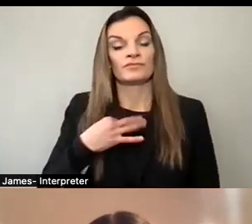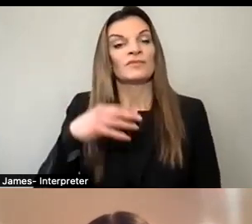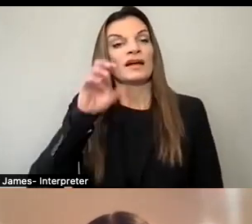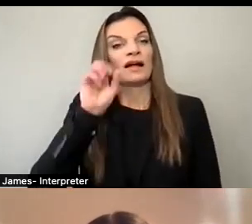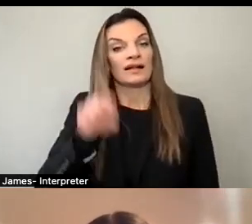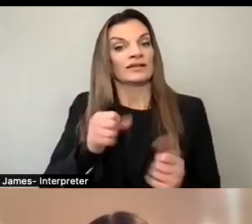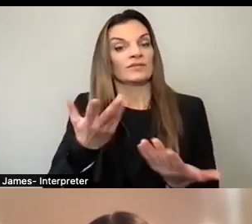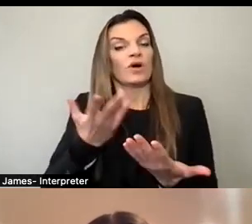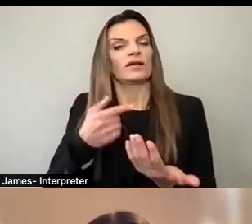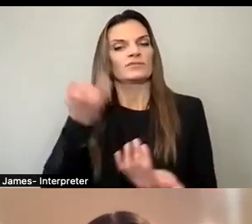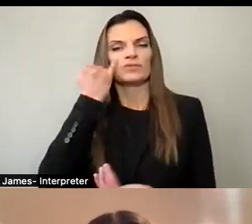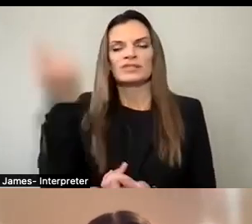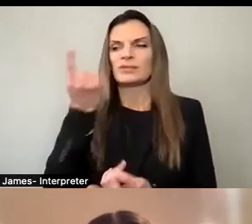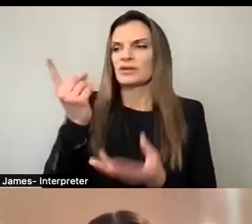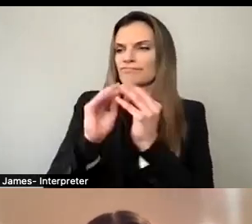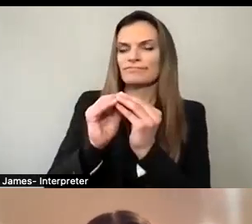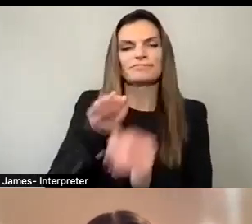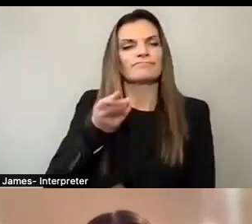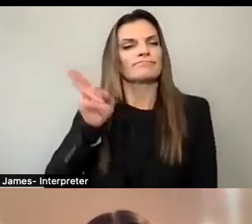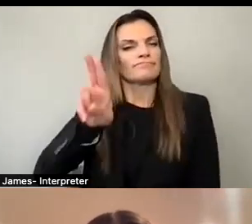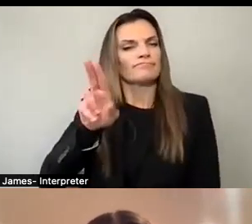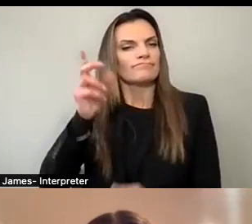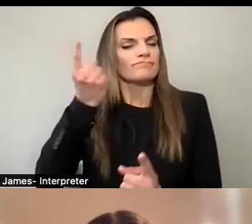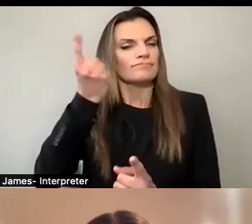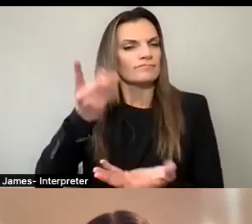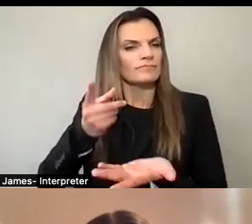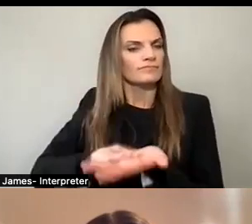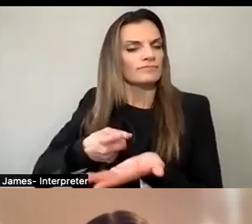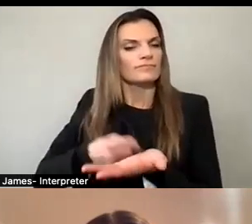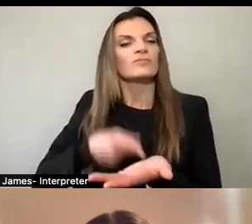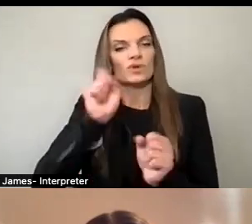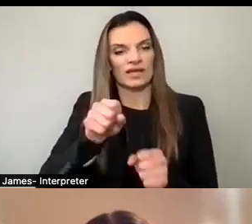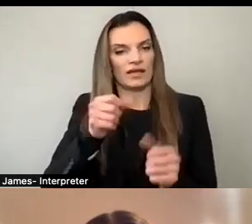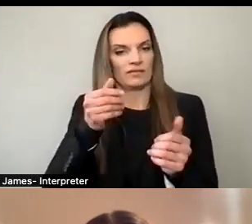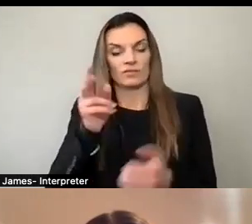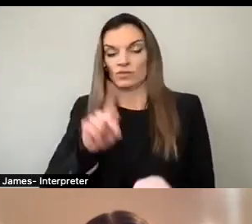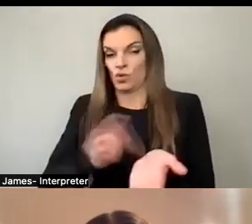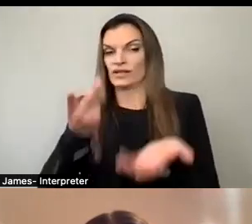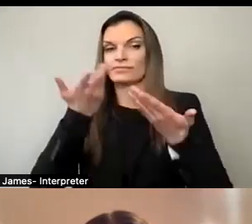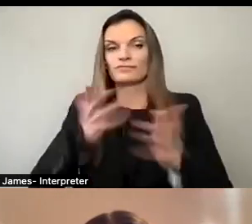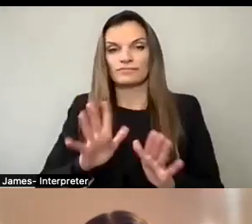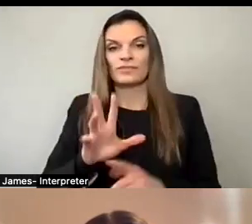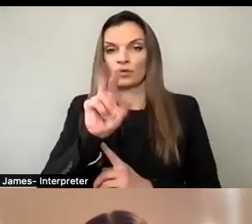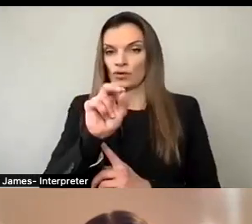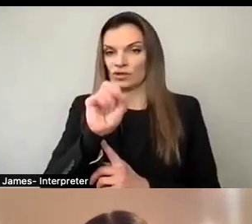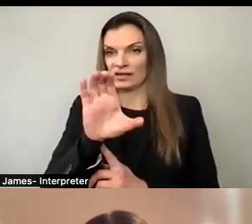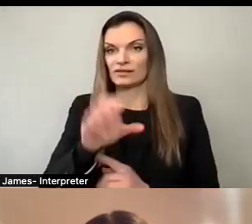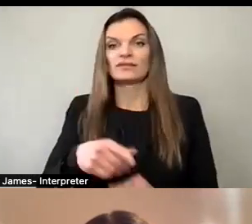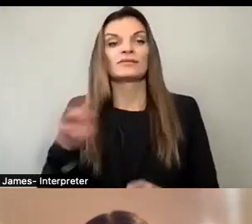of the evening, and rebuttal time is limited to 30 seconds. There will be no responses to rebuttals.